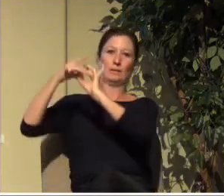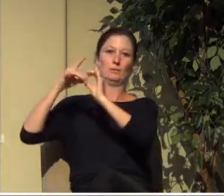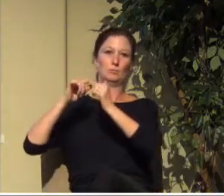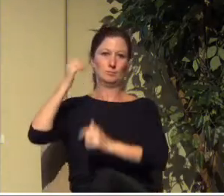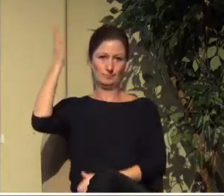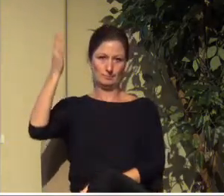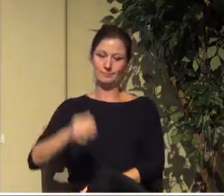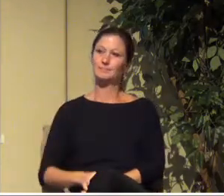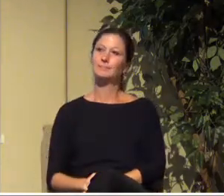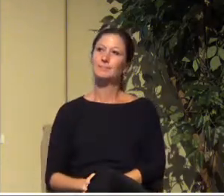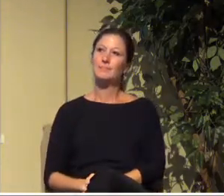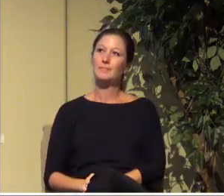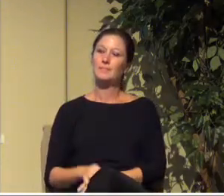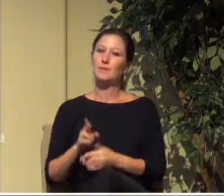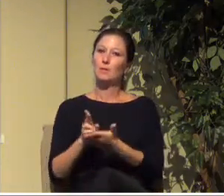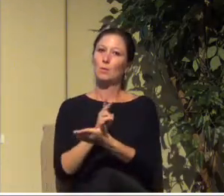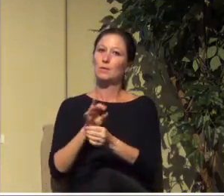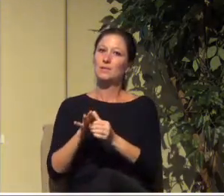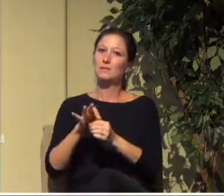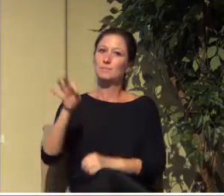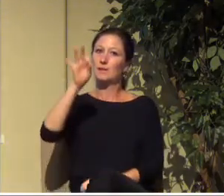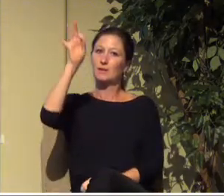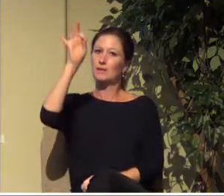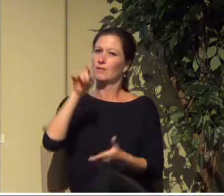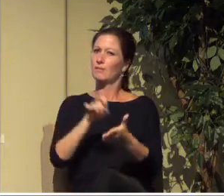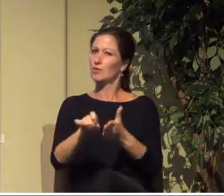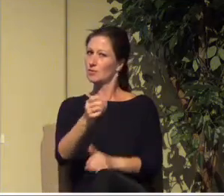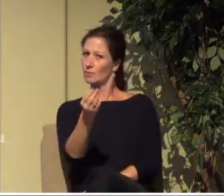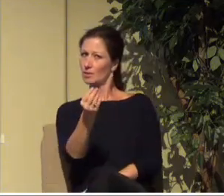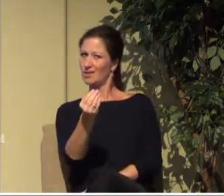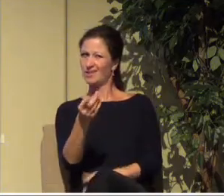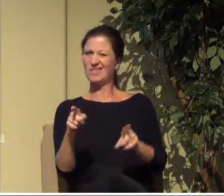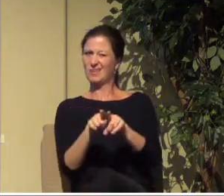The Holy Spirit verse 14 is a deposit